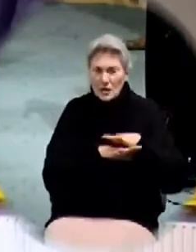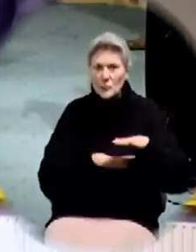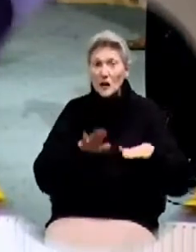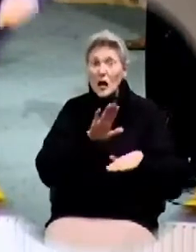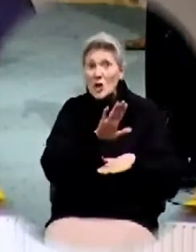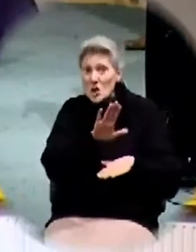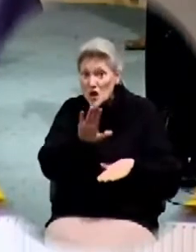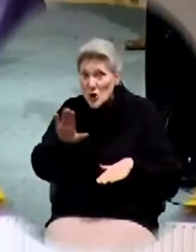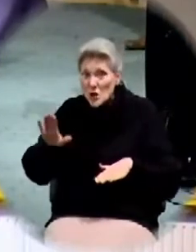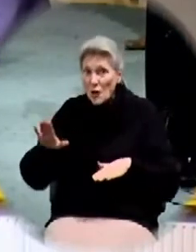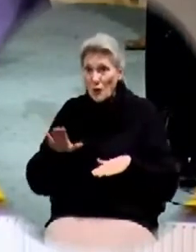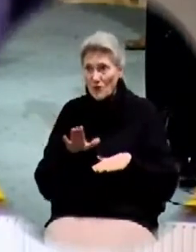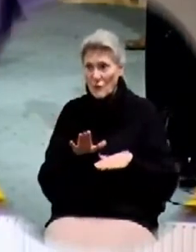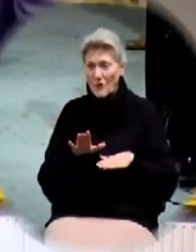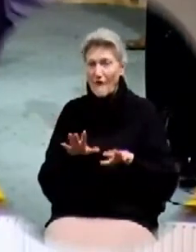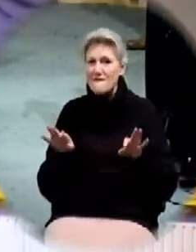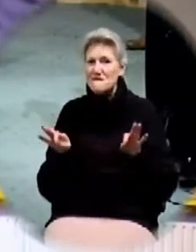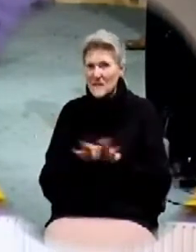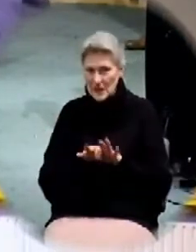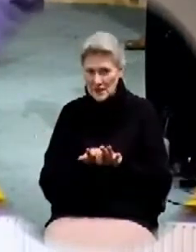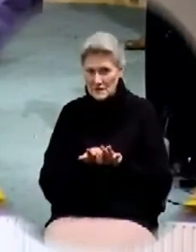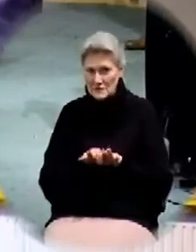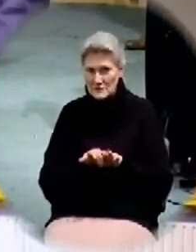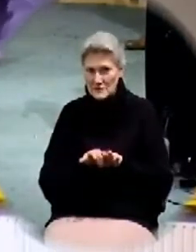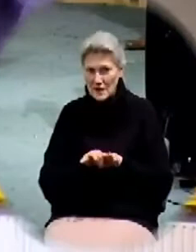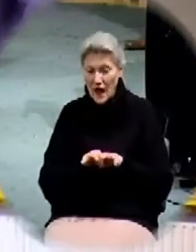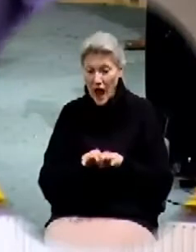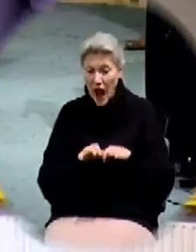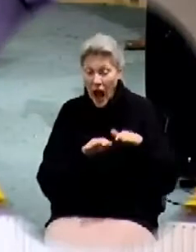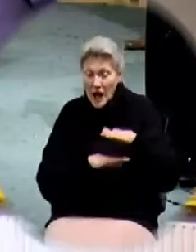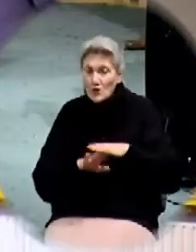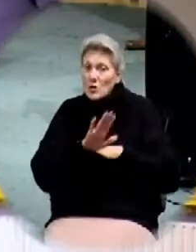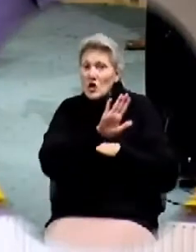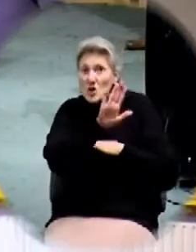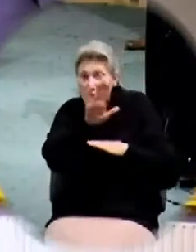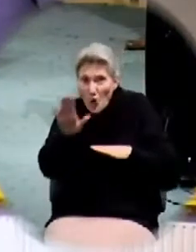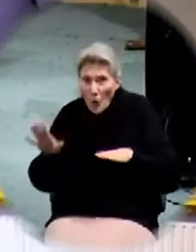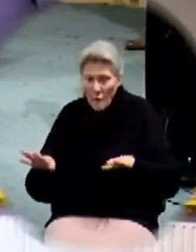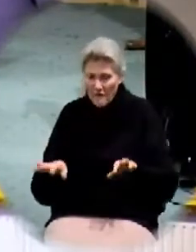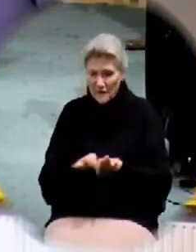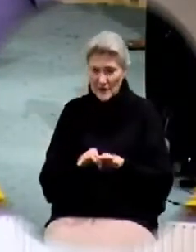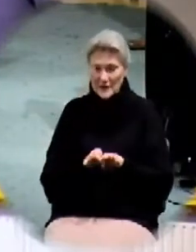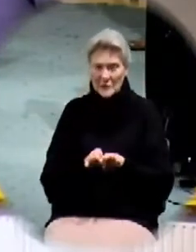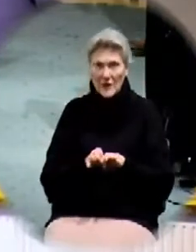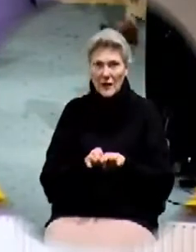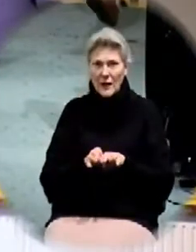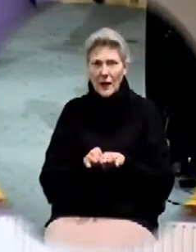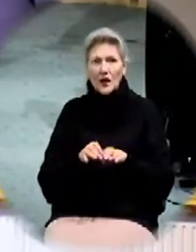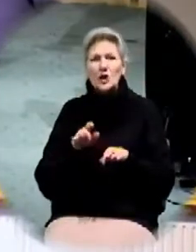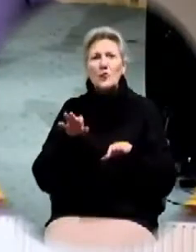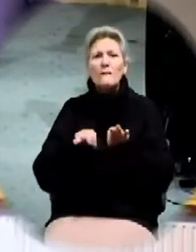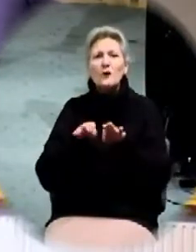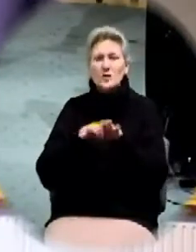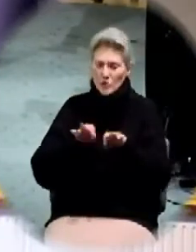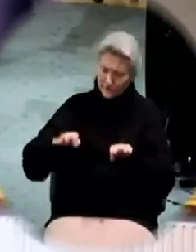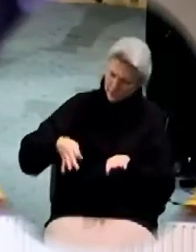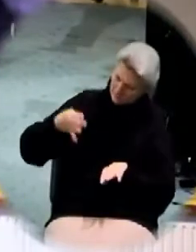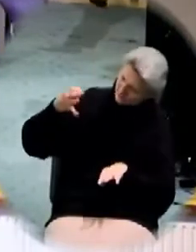the Bible says under your feet wherever you are right now lift up your foot take a look at it